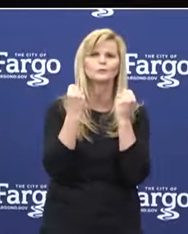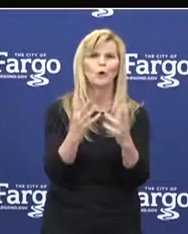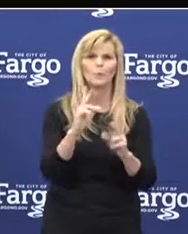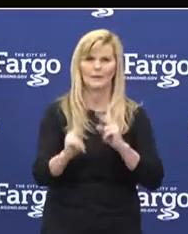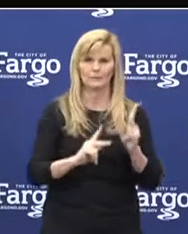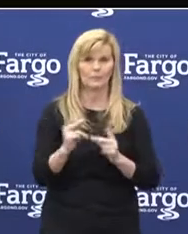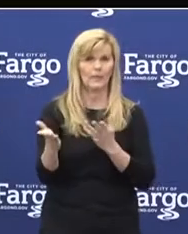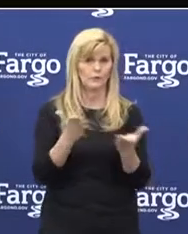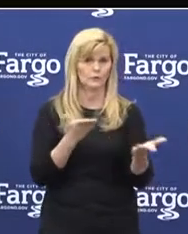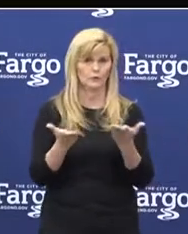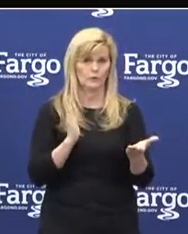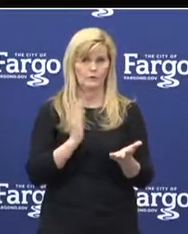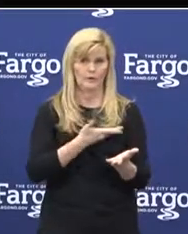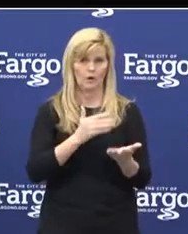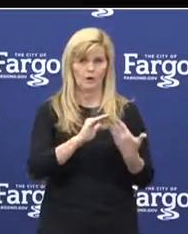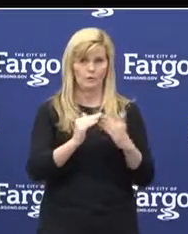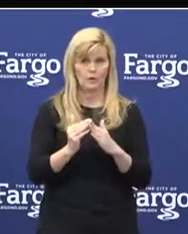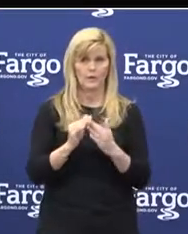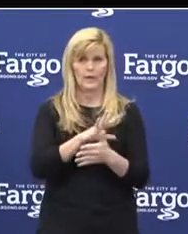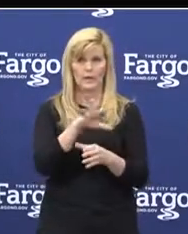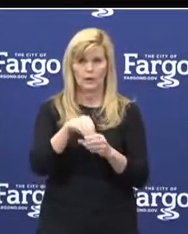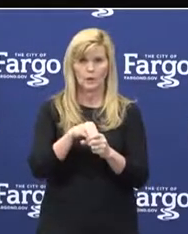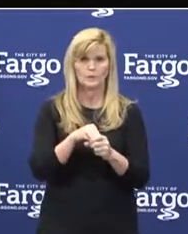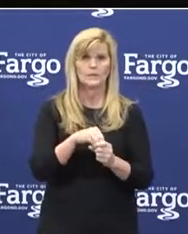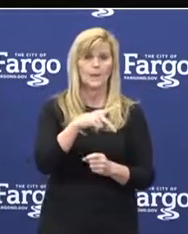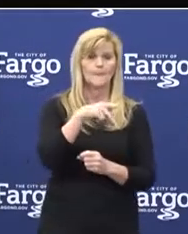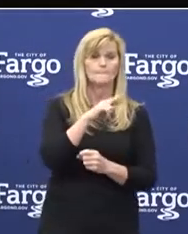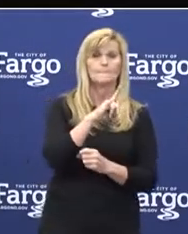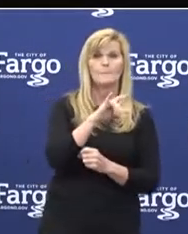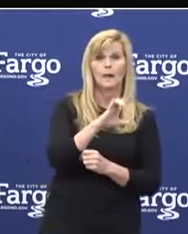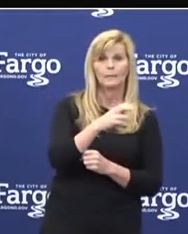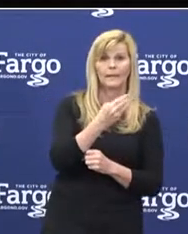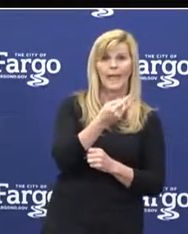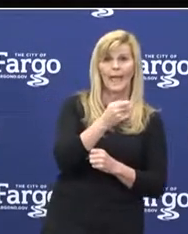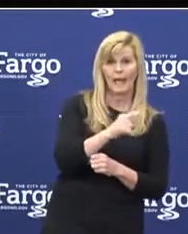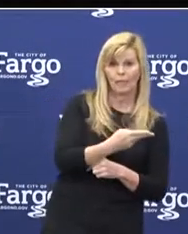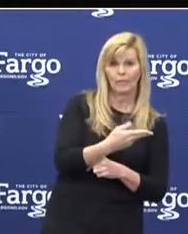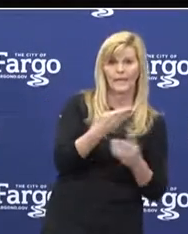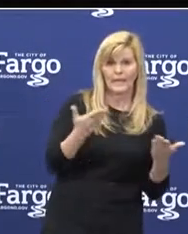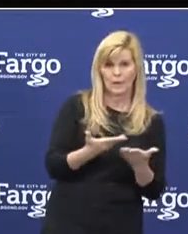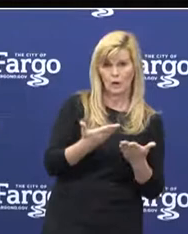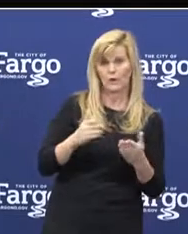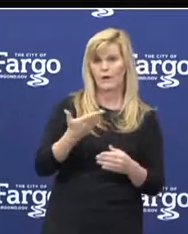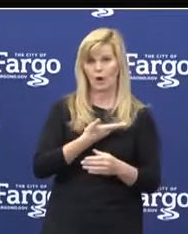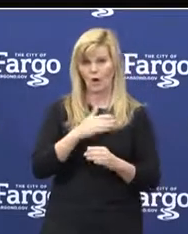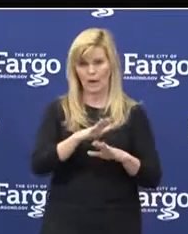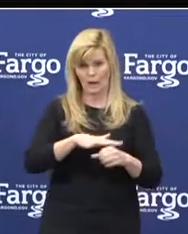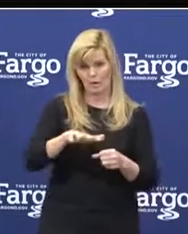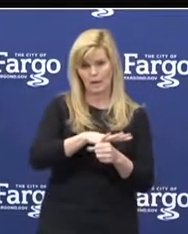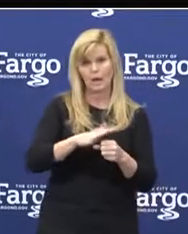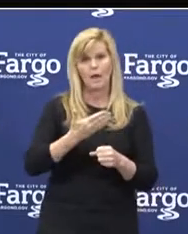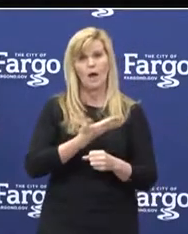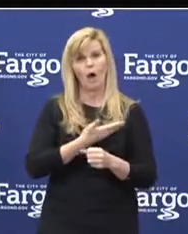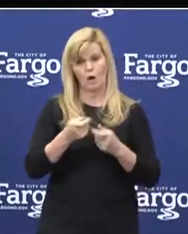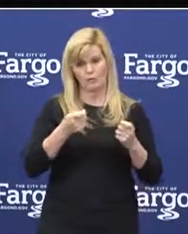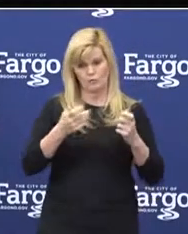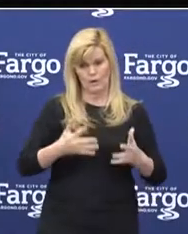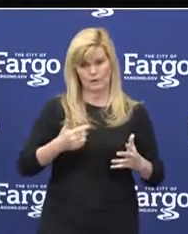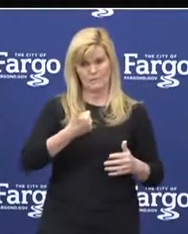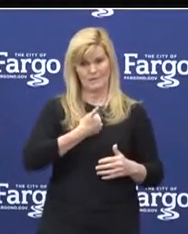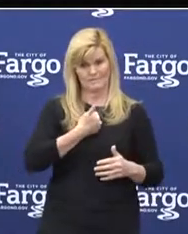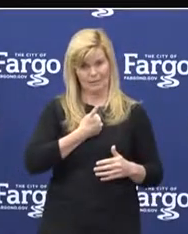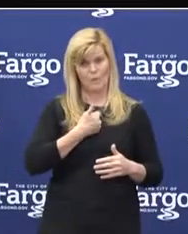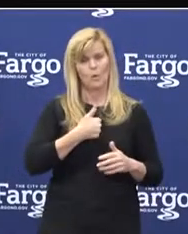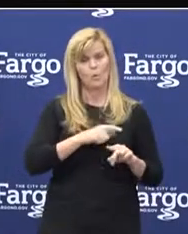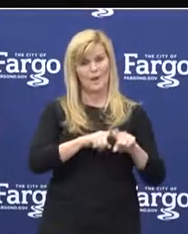are serving our communities. This includes both the public health departments in our metro region. We as public health directors really depend